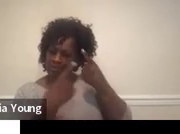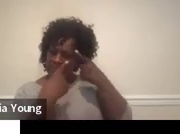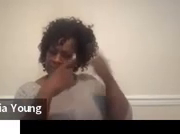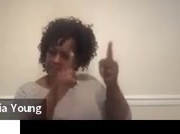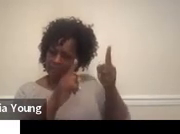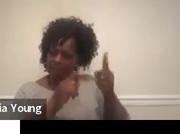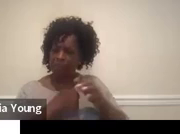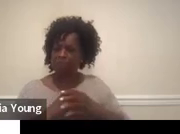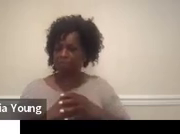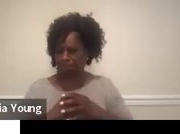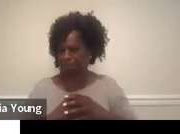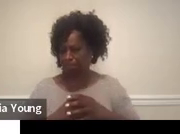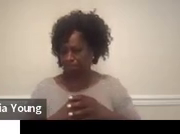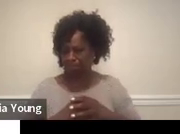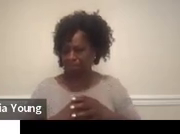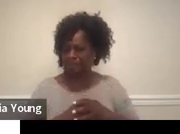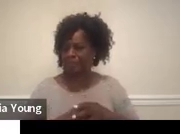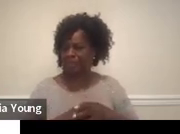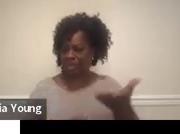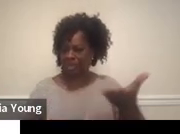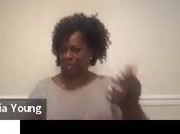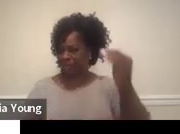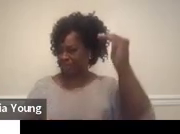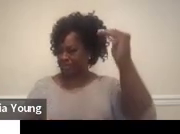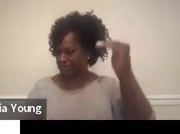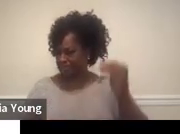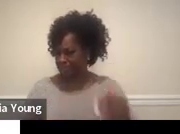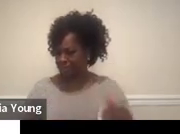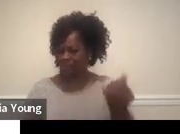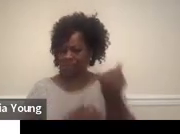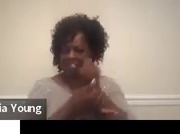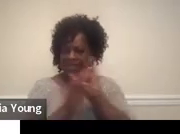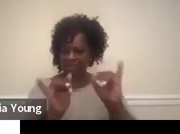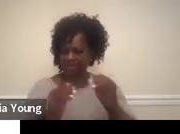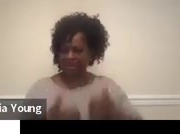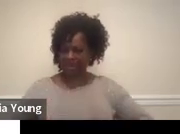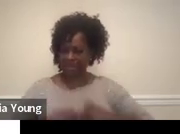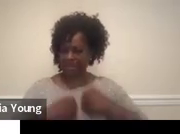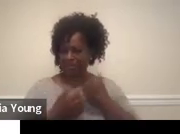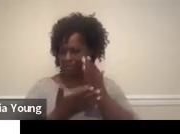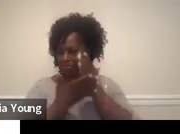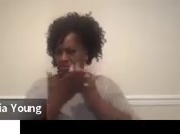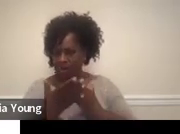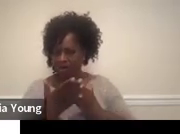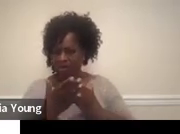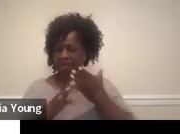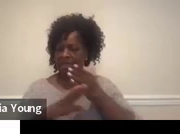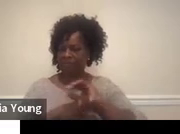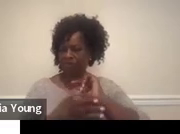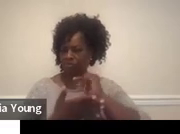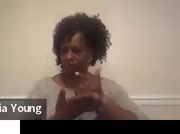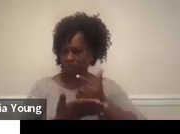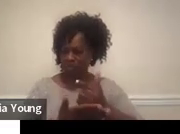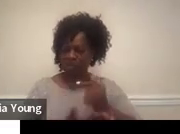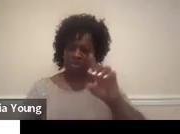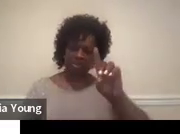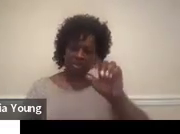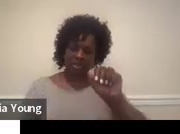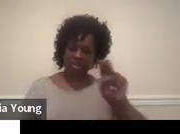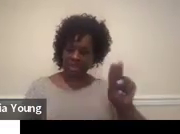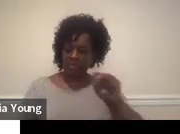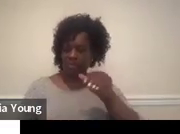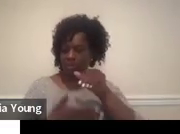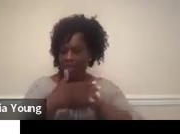So here is some examples of the independent living piece. So after graduation, Dan will access